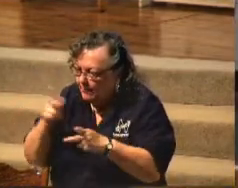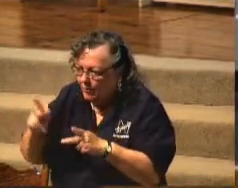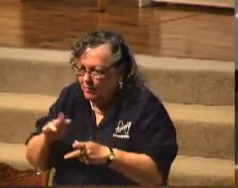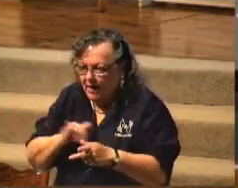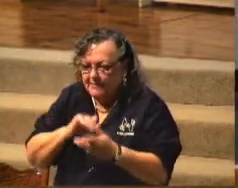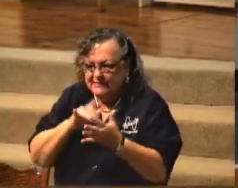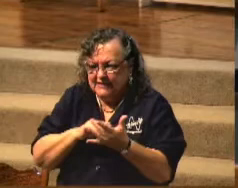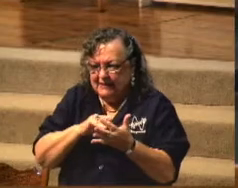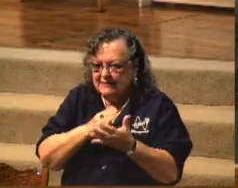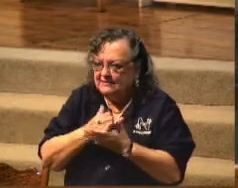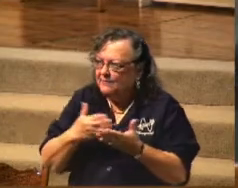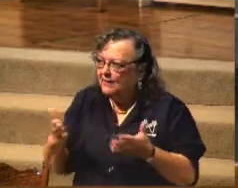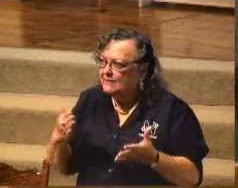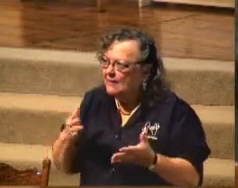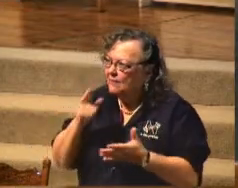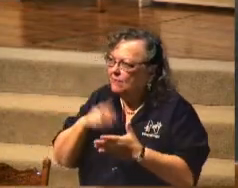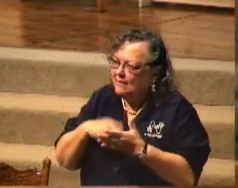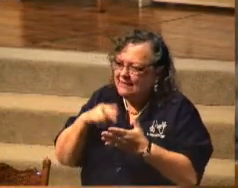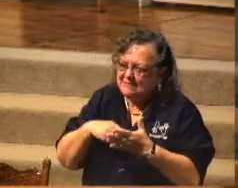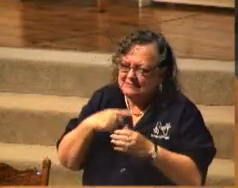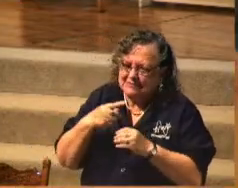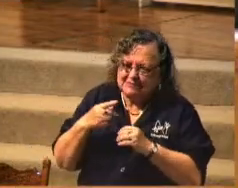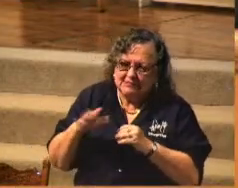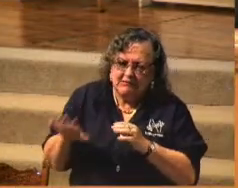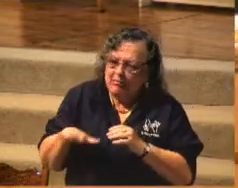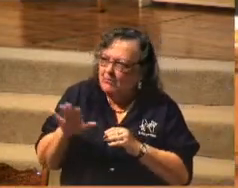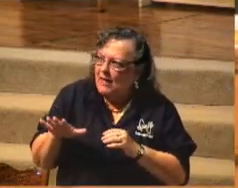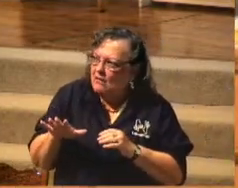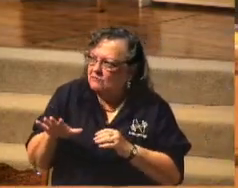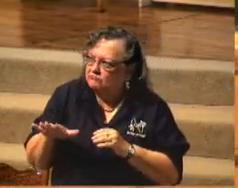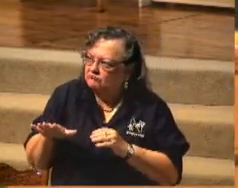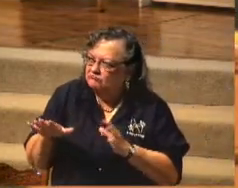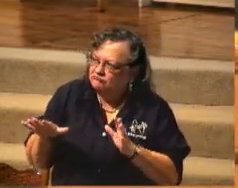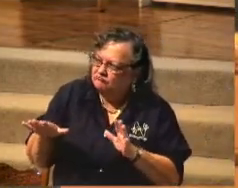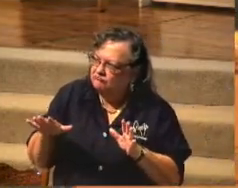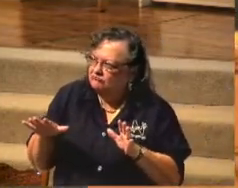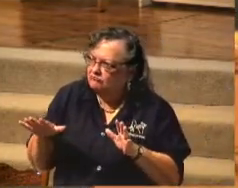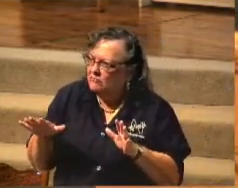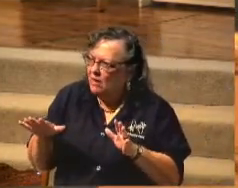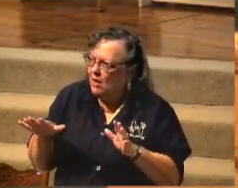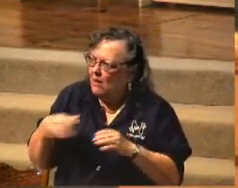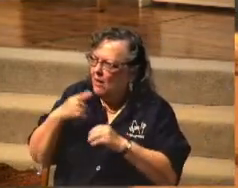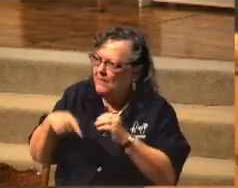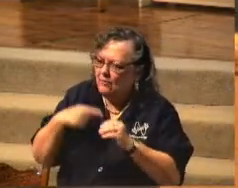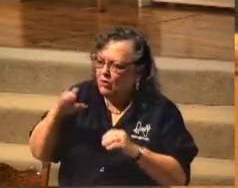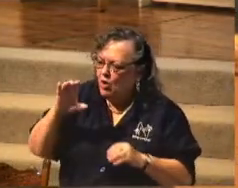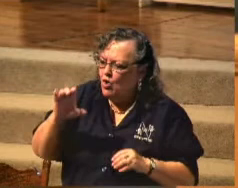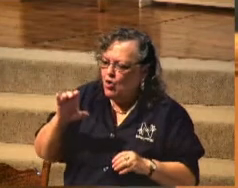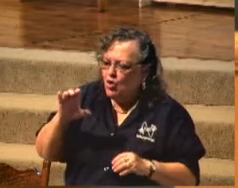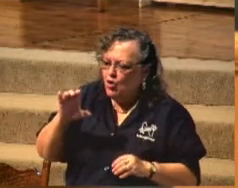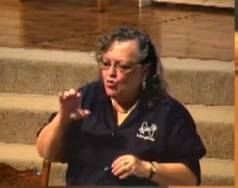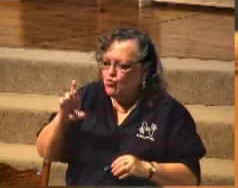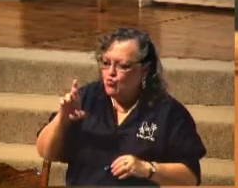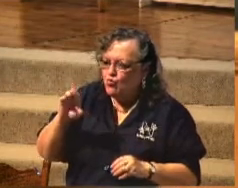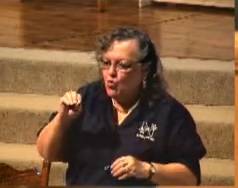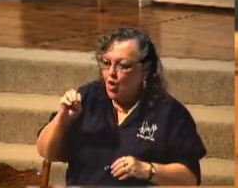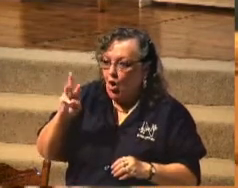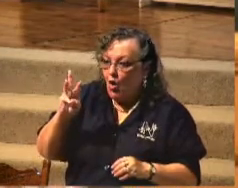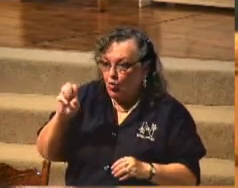and I came across this about crows, the bird, crows.